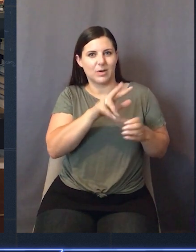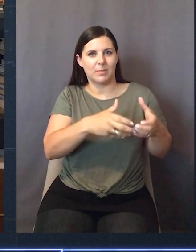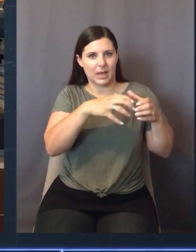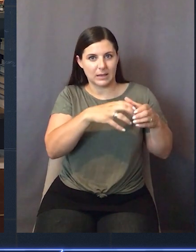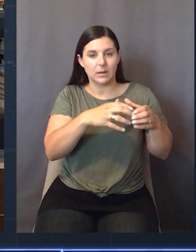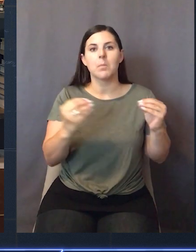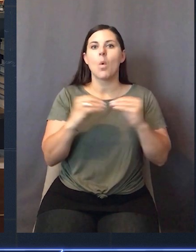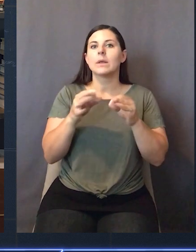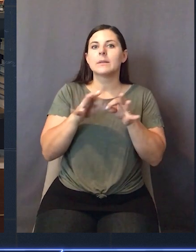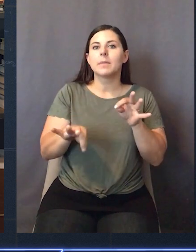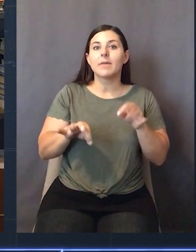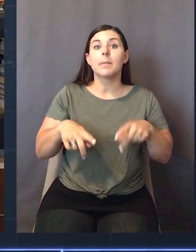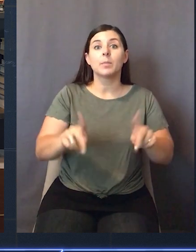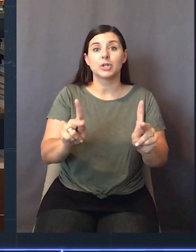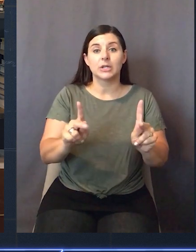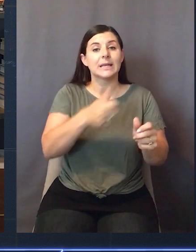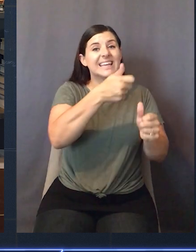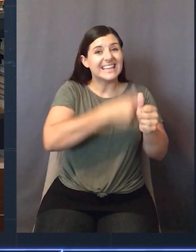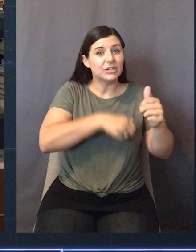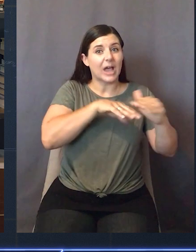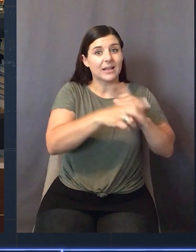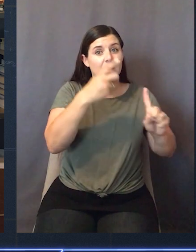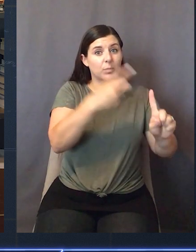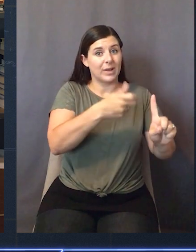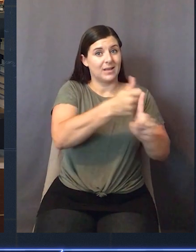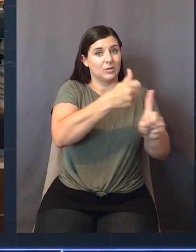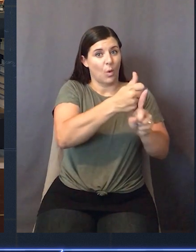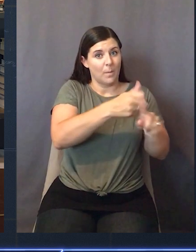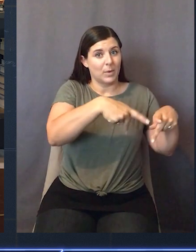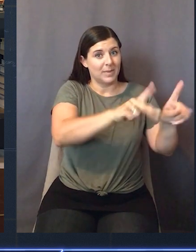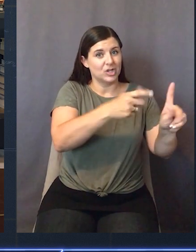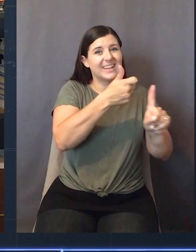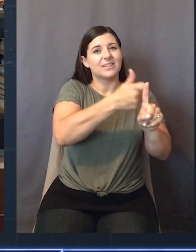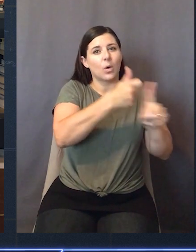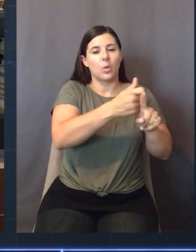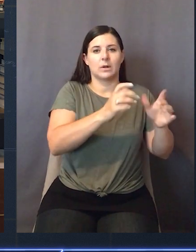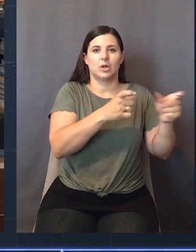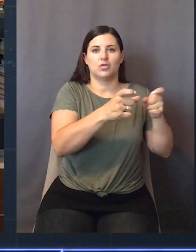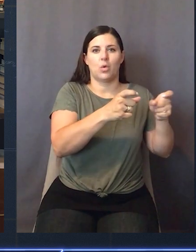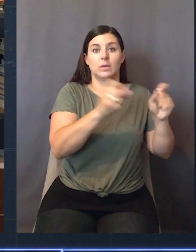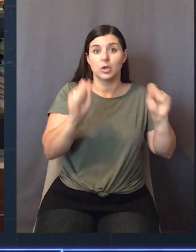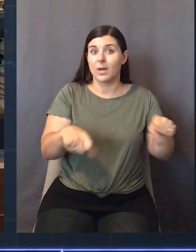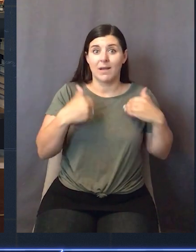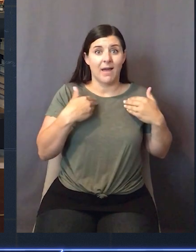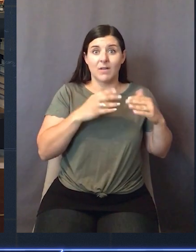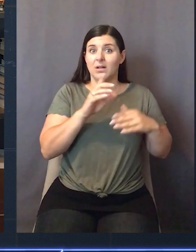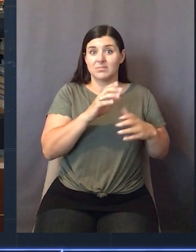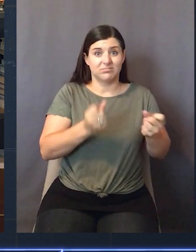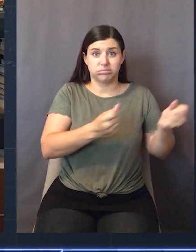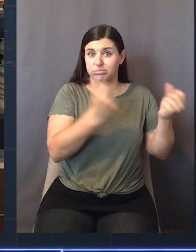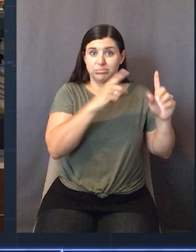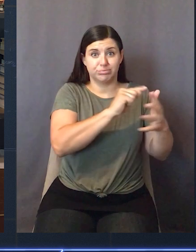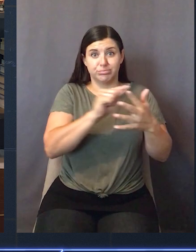It simplifies permissions because every access point has its own permissions and its own network controls. You can even have hundreds of access